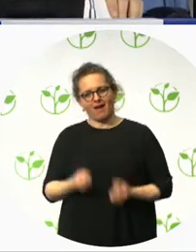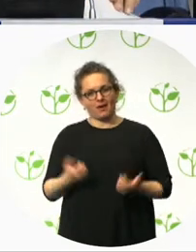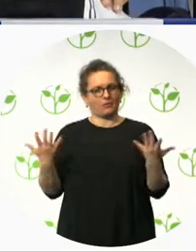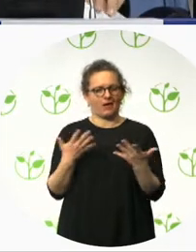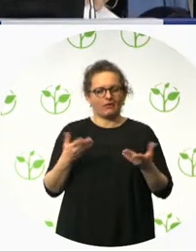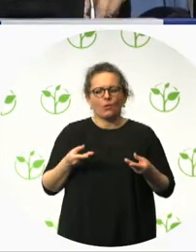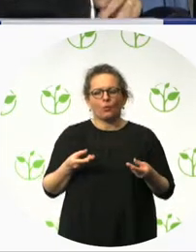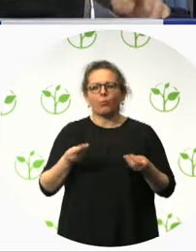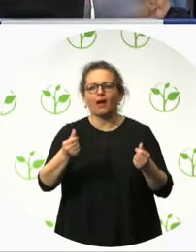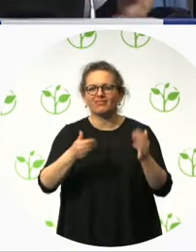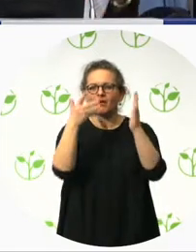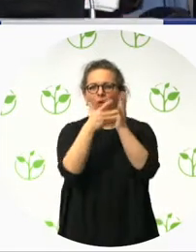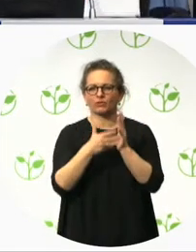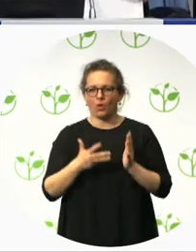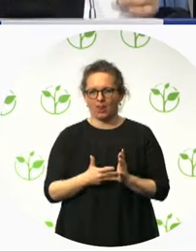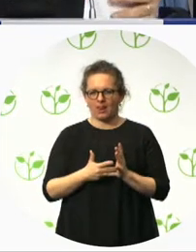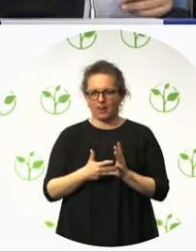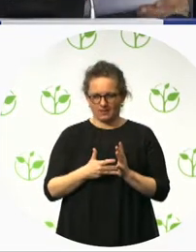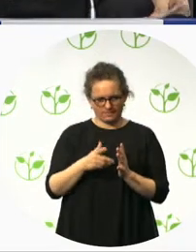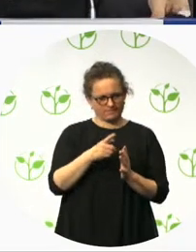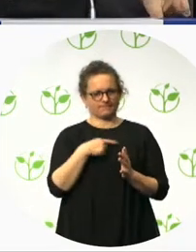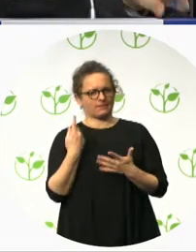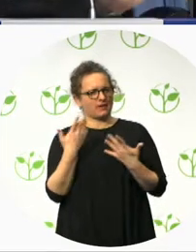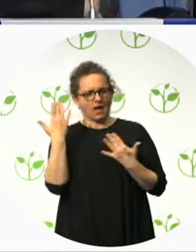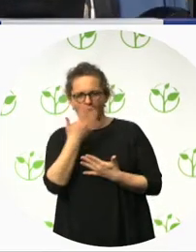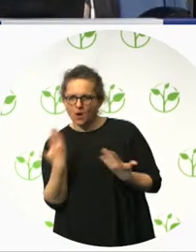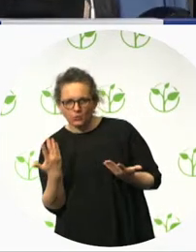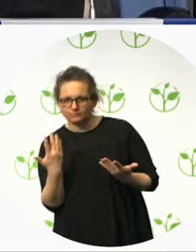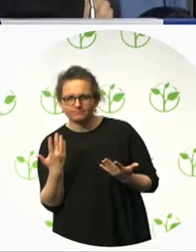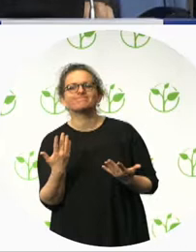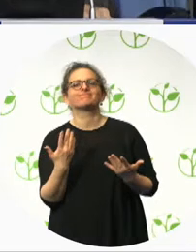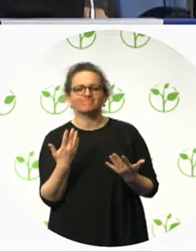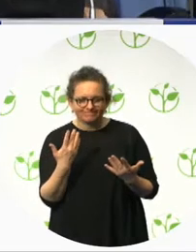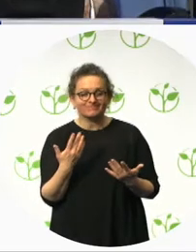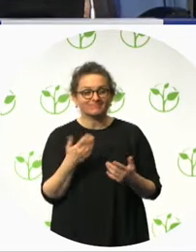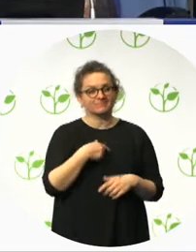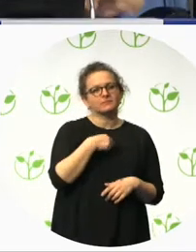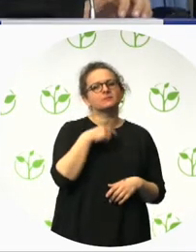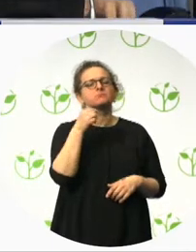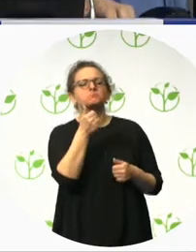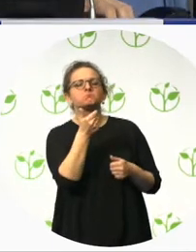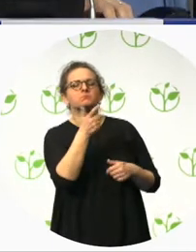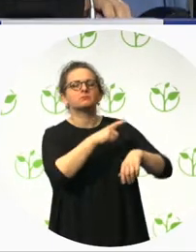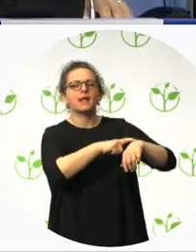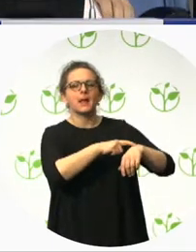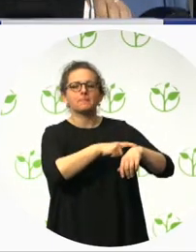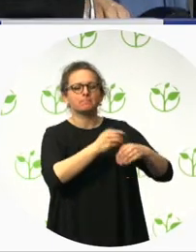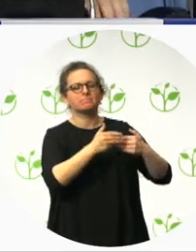anonymous customers and evaluate its accessibility and report to the company. And, in this moment, there are